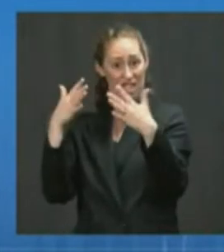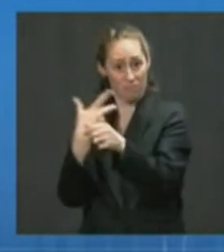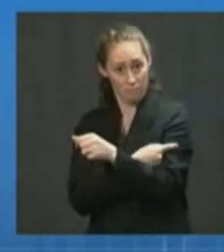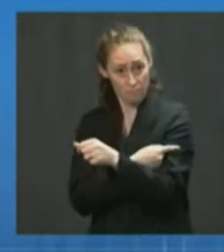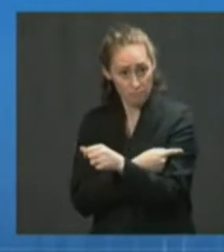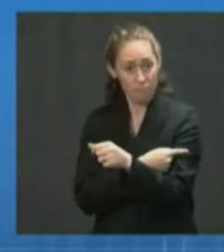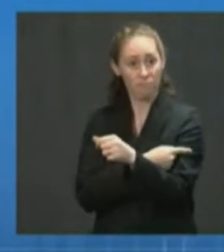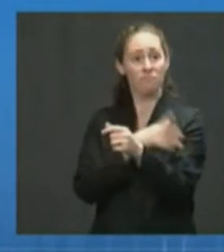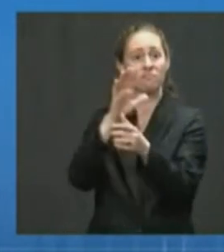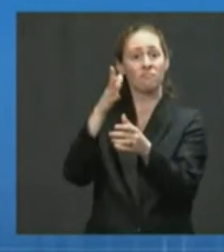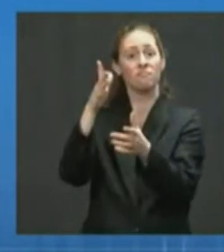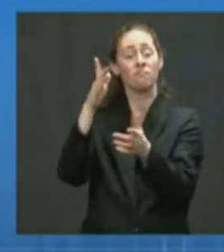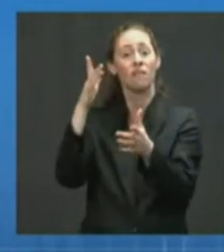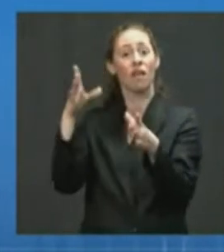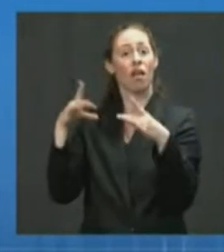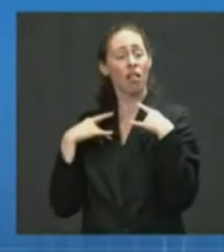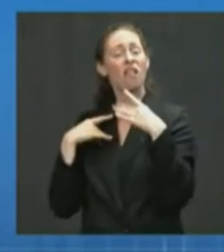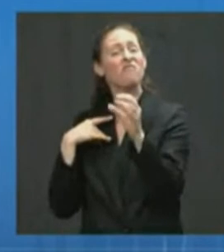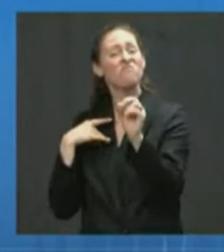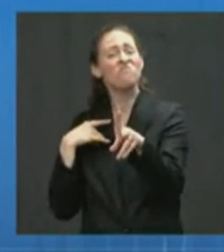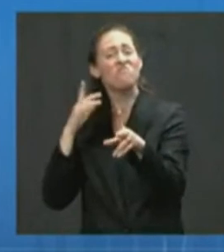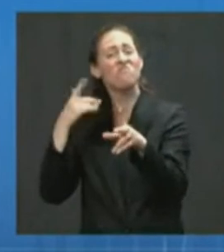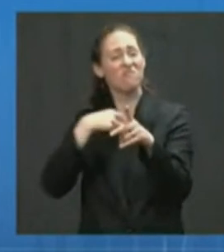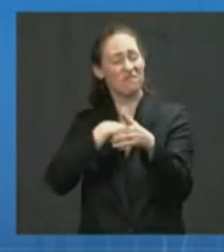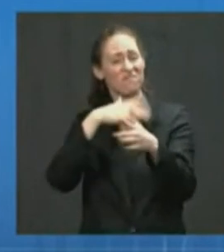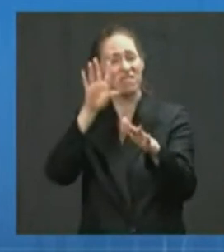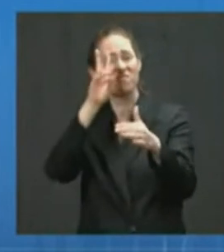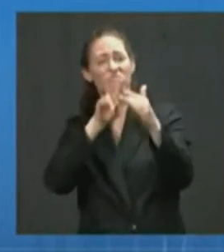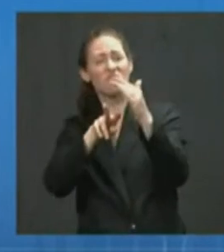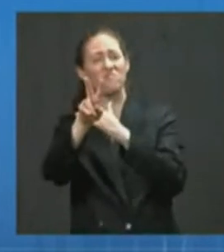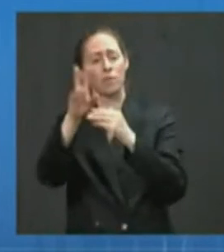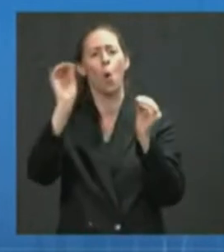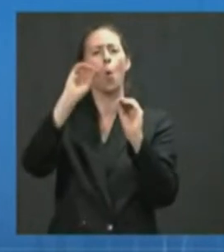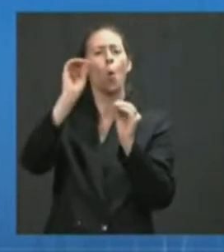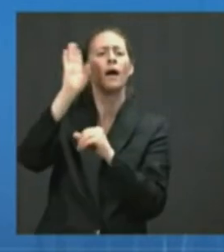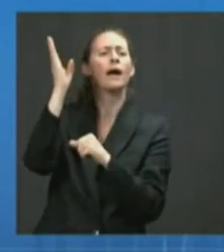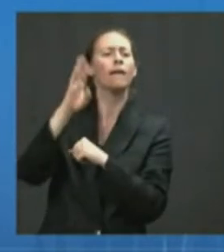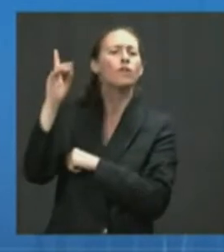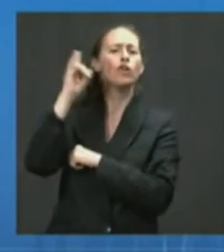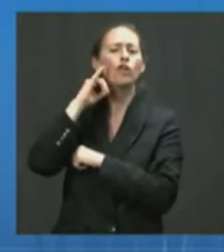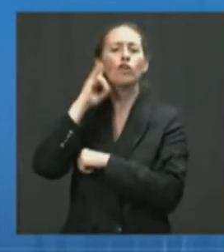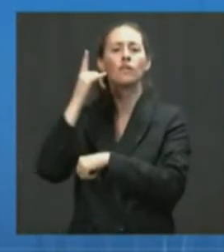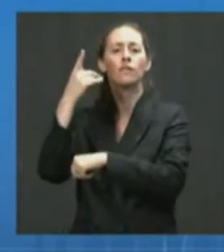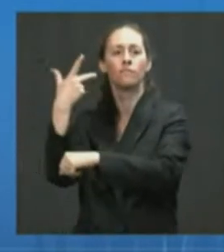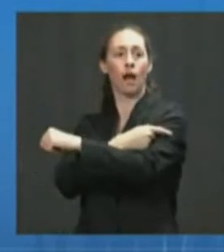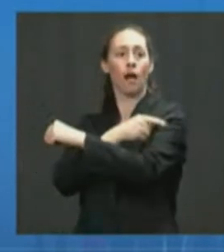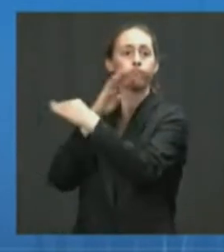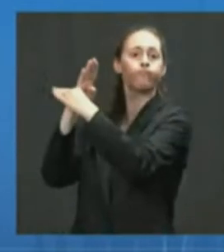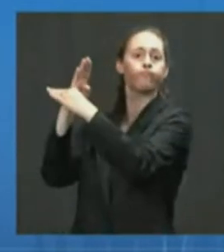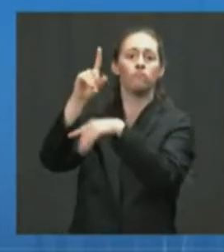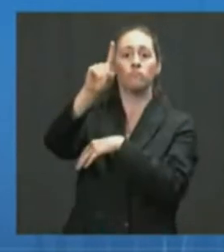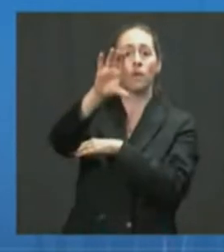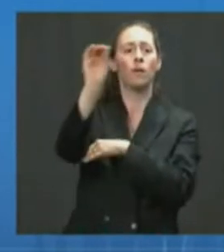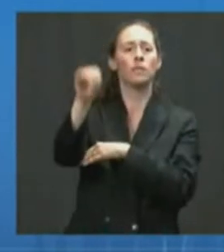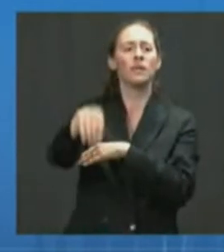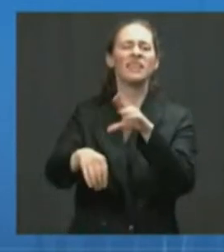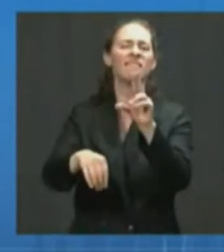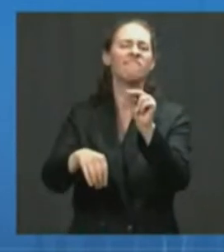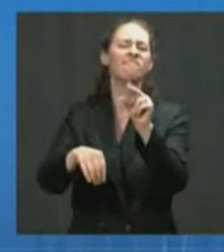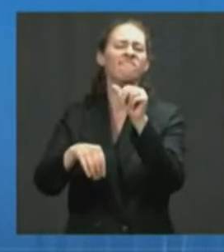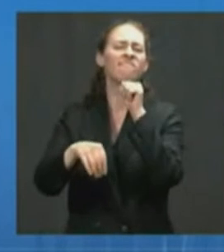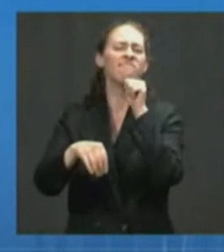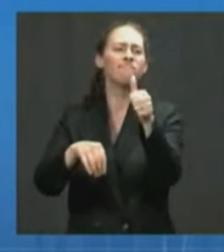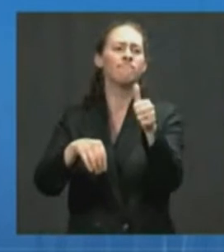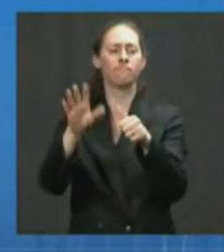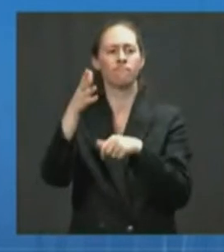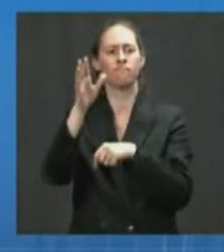No vaccine is 100% effective. However, even if a vaccine does not completely protect